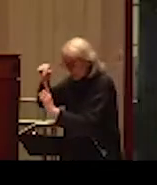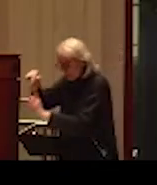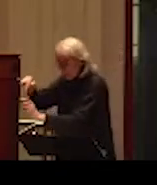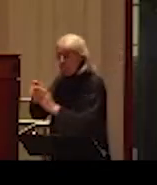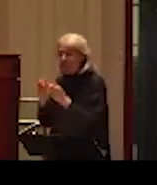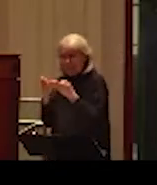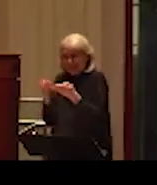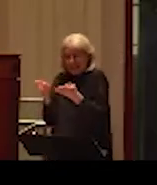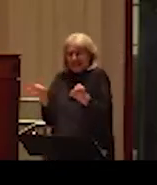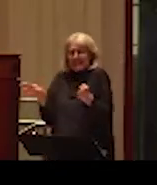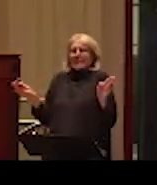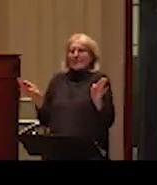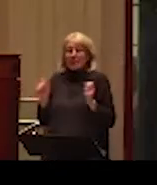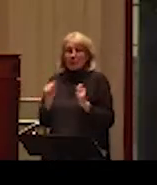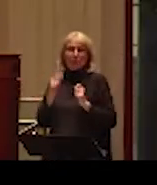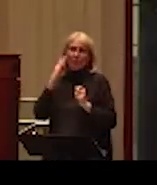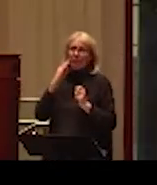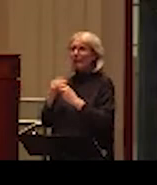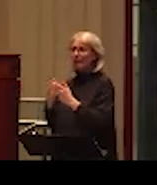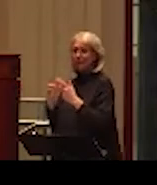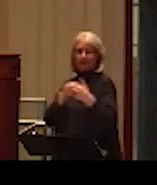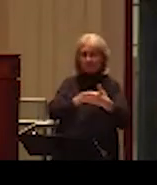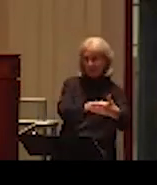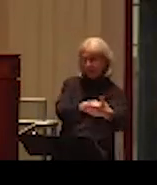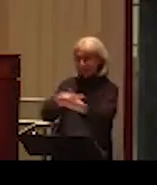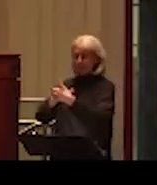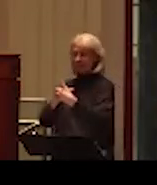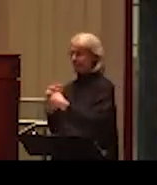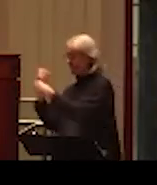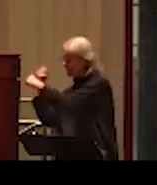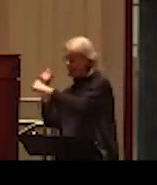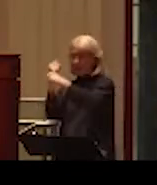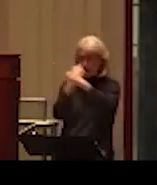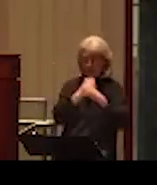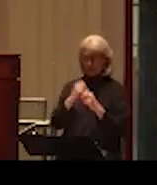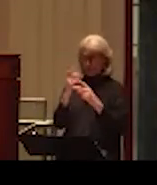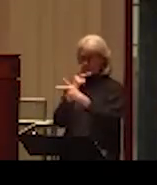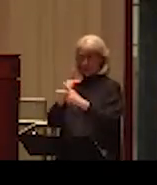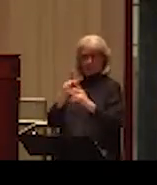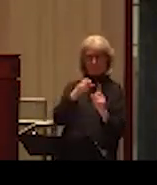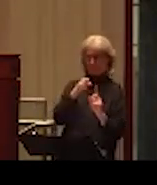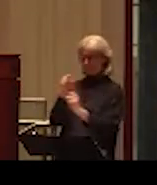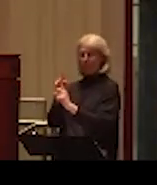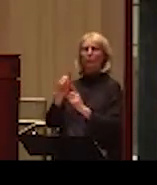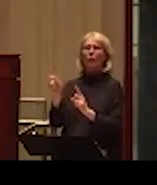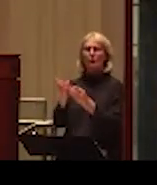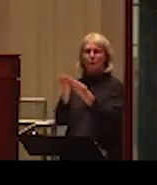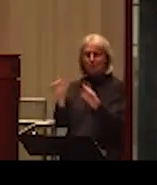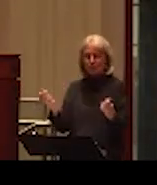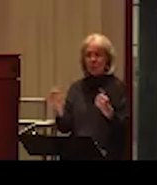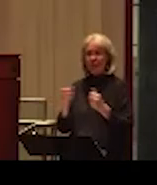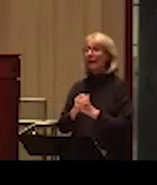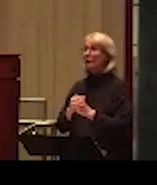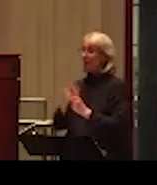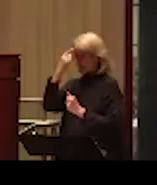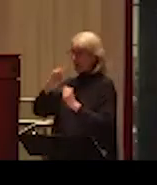mechanisms we have to test those theories. But we need to keep it in mind that it's a very complex phenomenon. That is why focus on men is